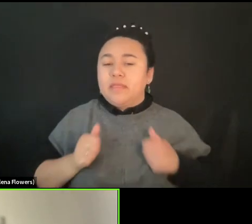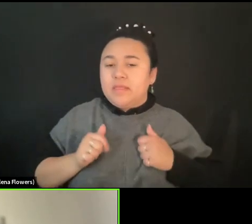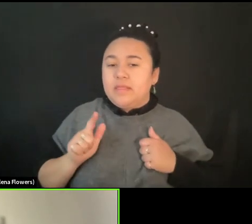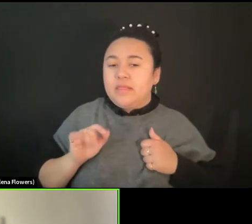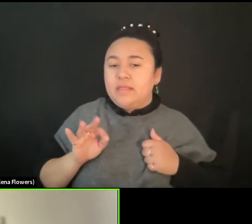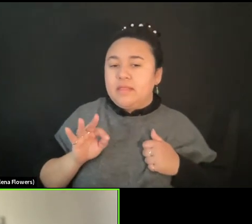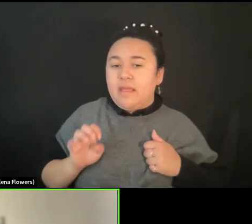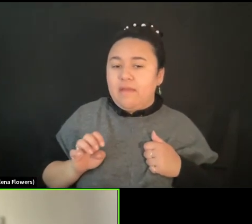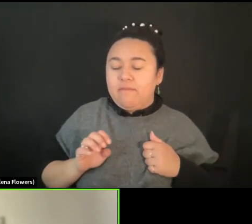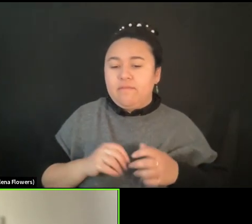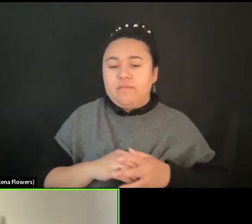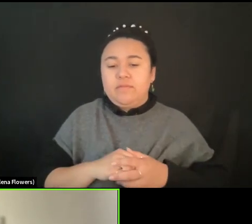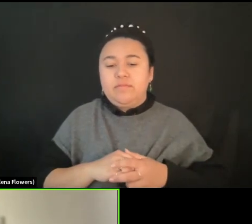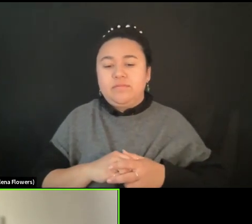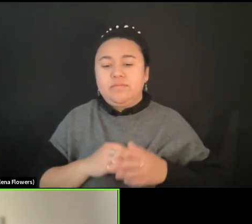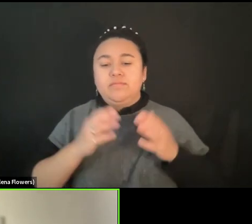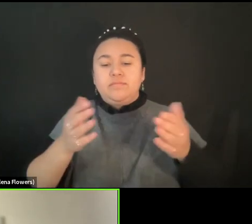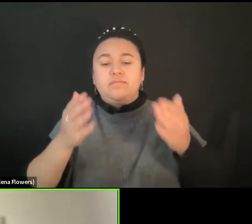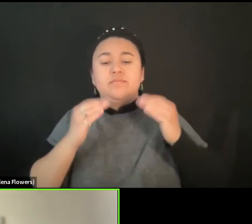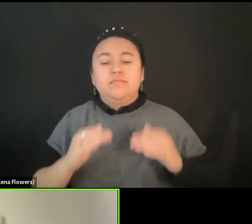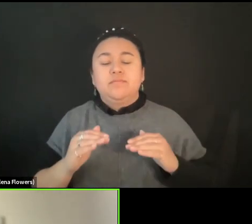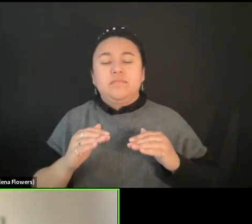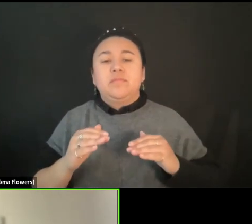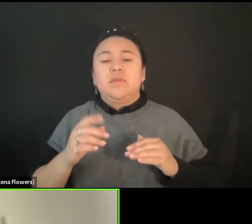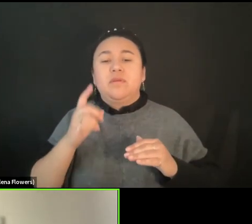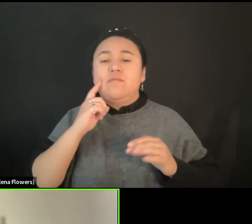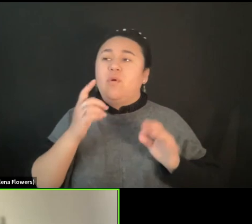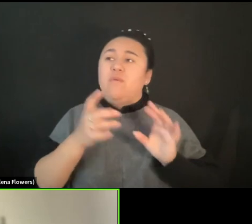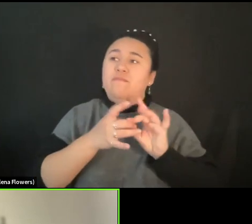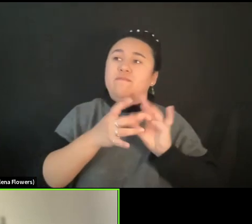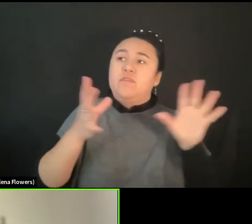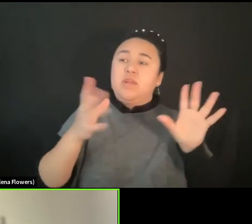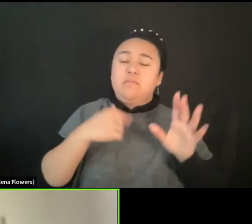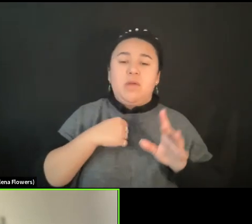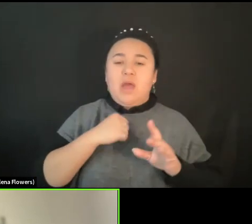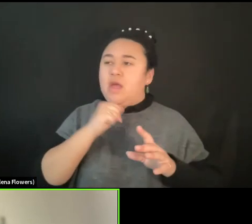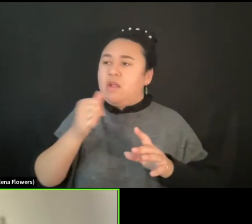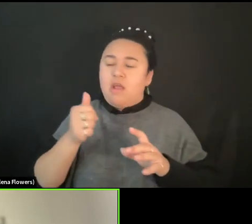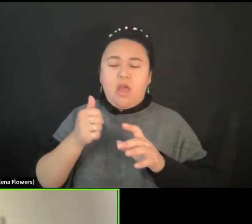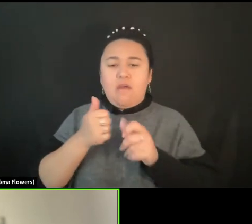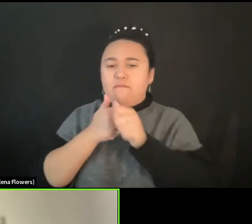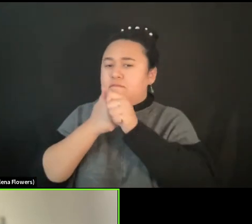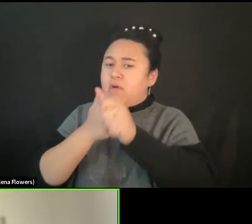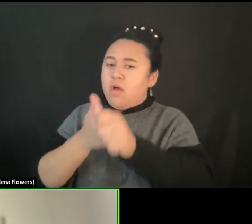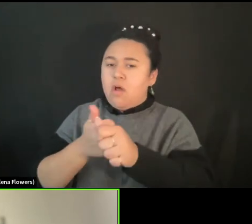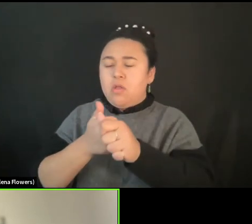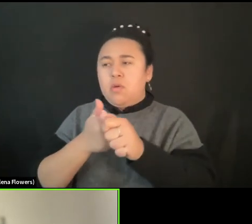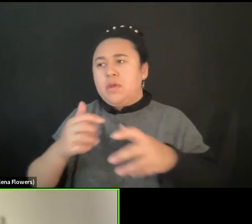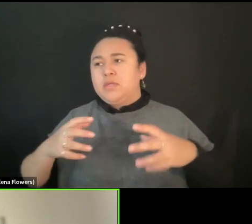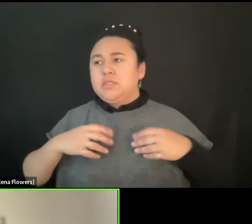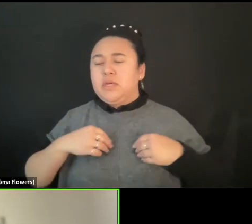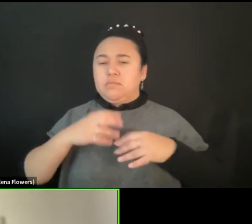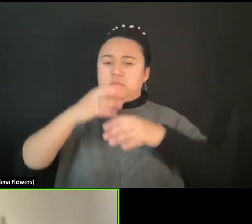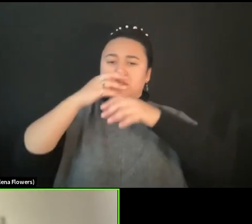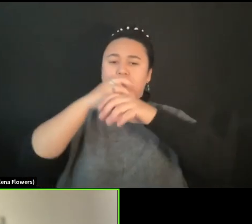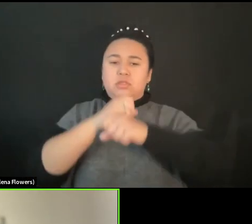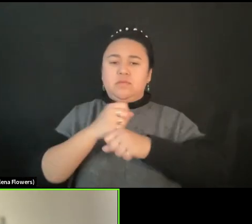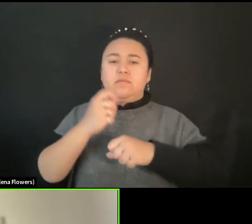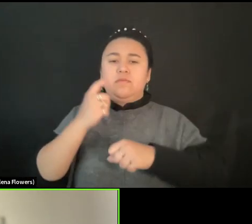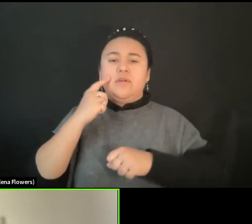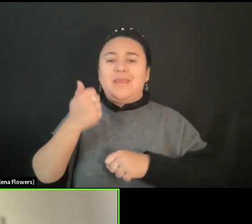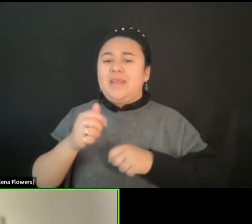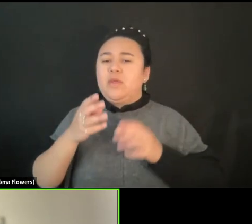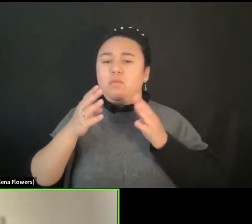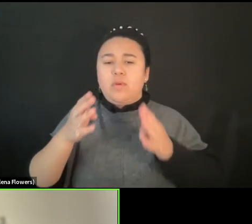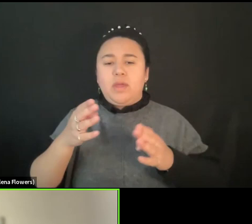freedom. I won't give in to censorship in any condition, any format, any time, any place and any government